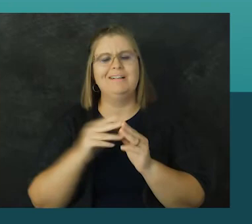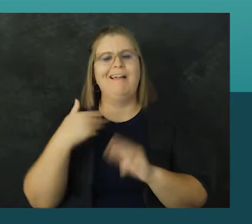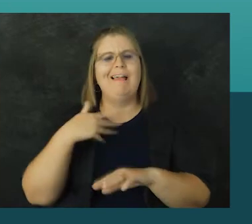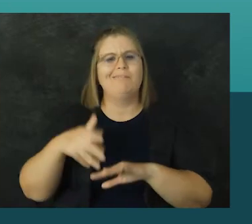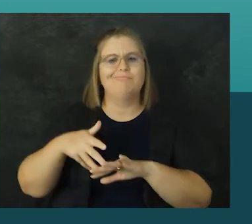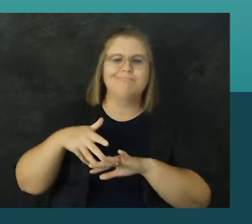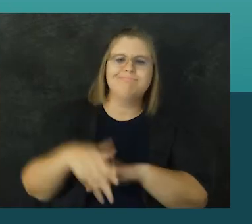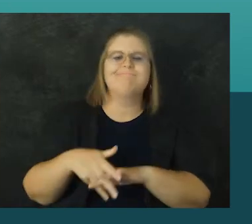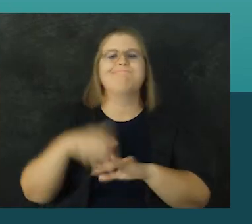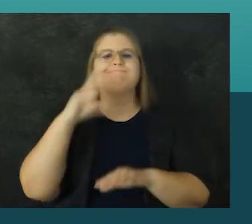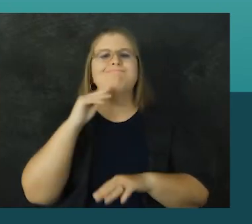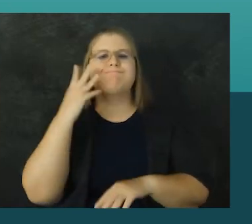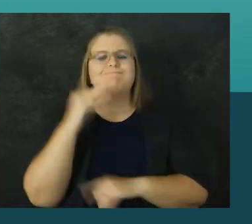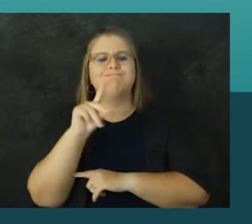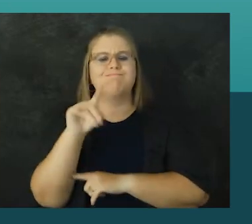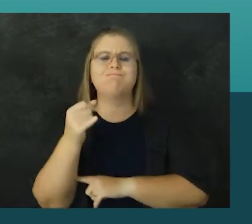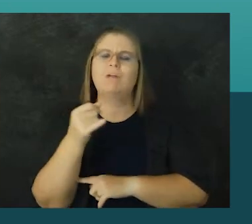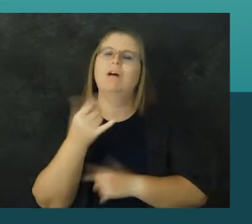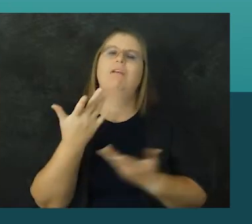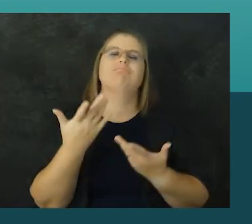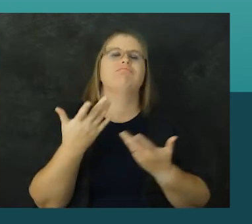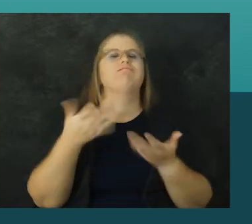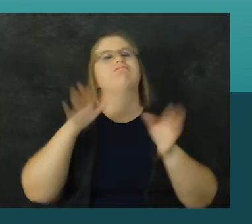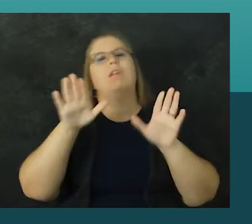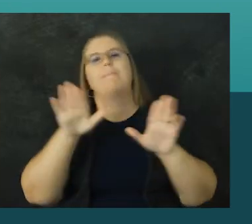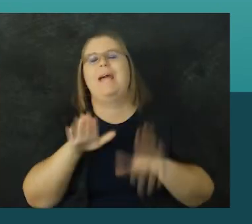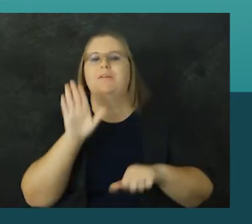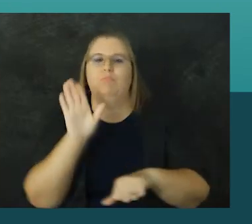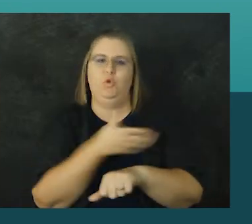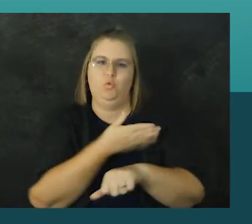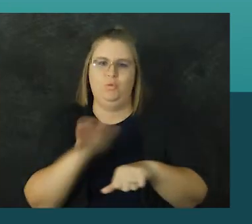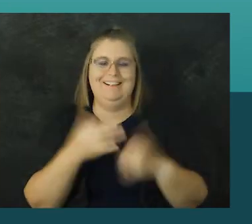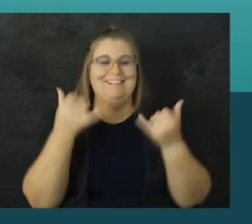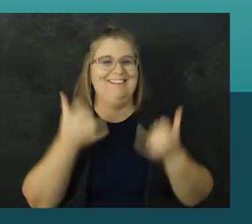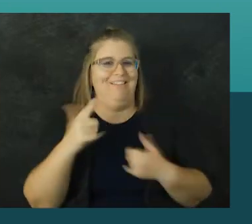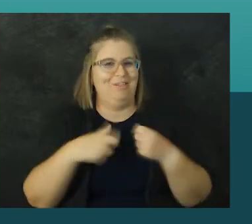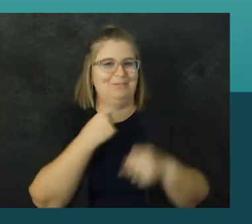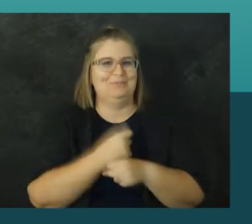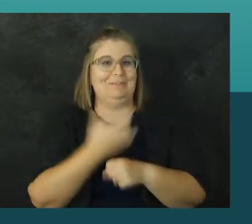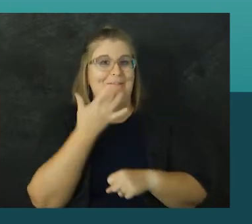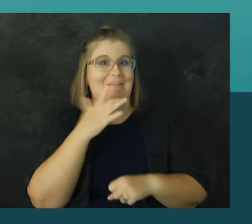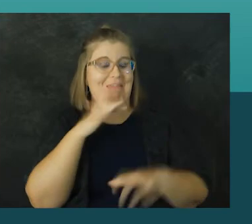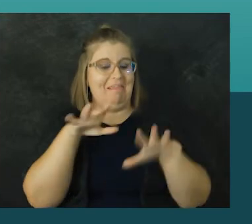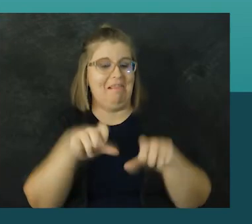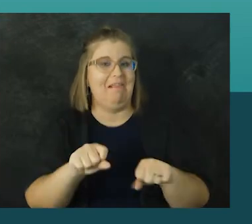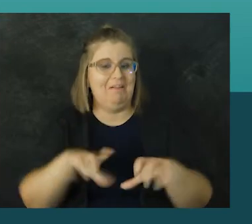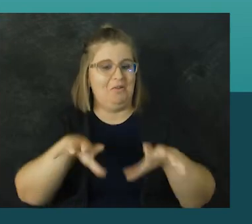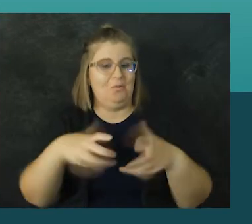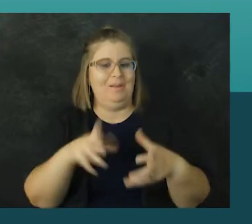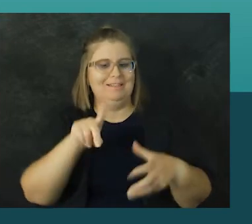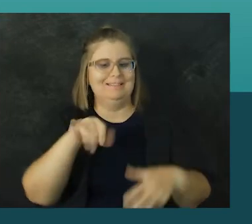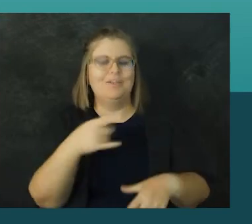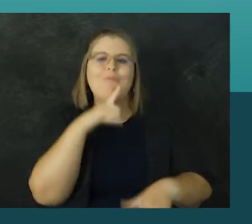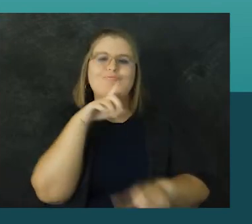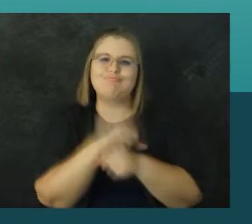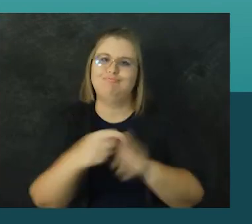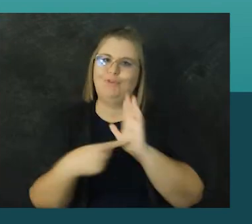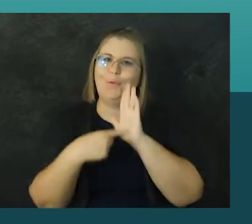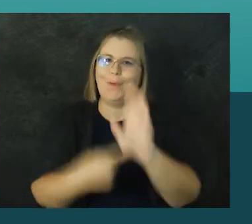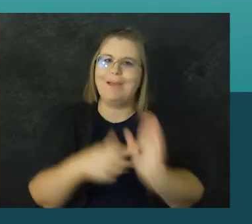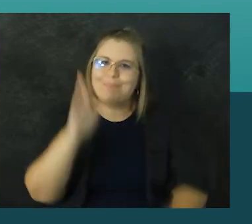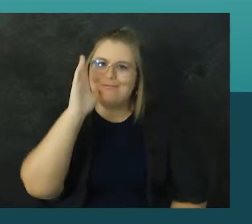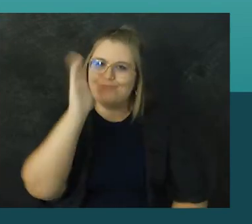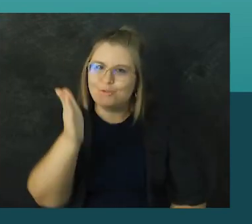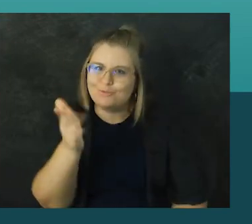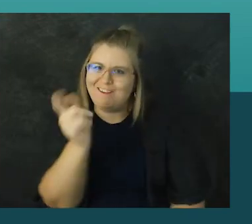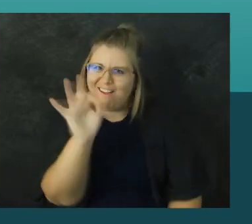2020 Summit, we presented established DJs that provided an amazing soundtrack to what was shared. This year, we've been able to secure a